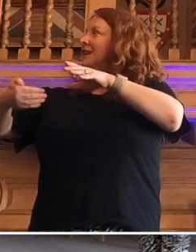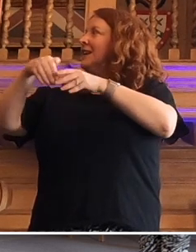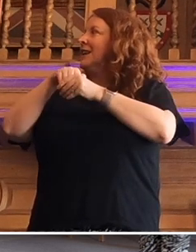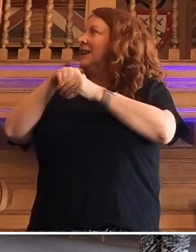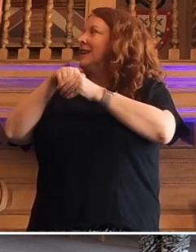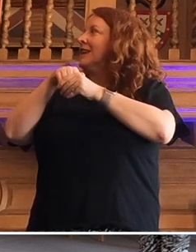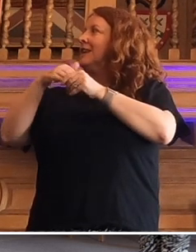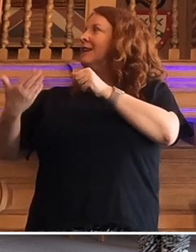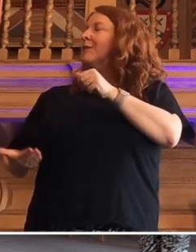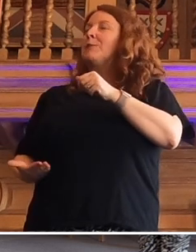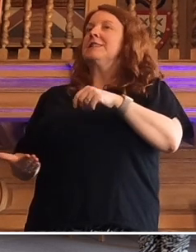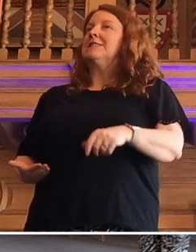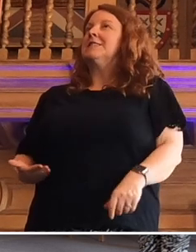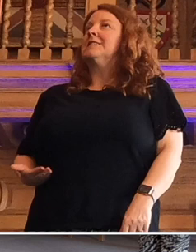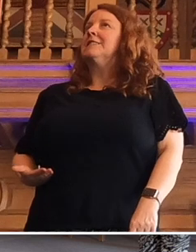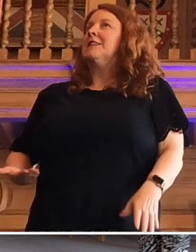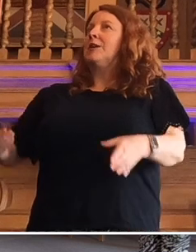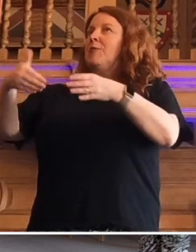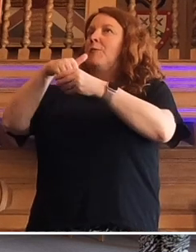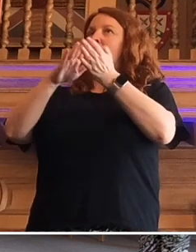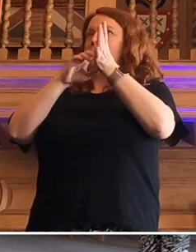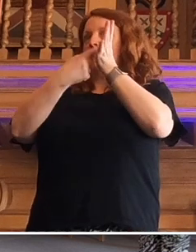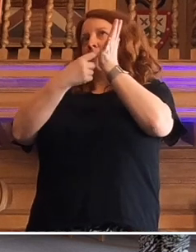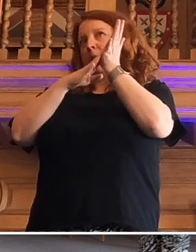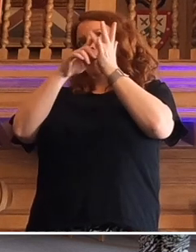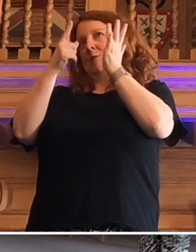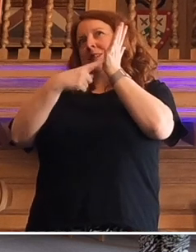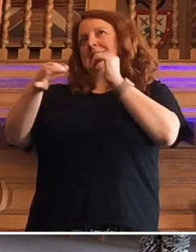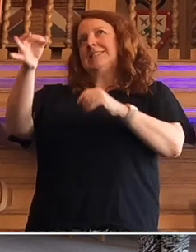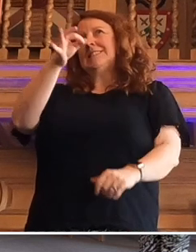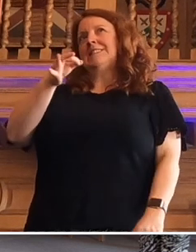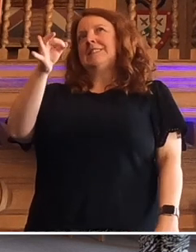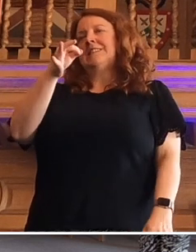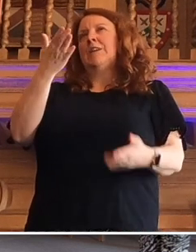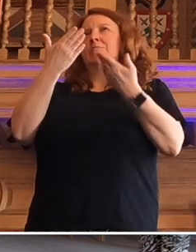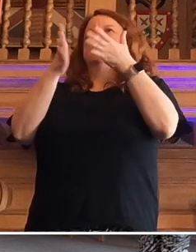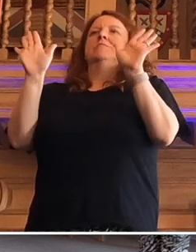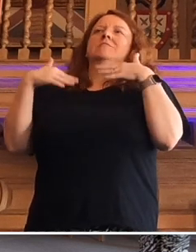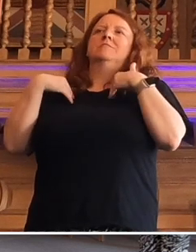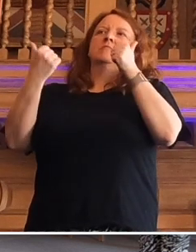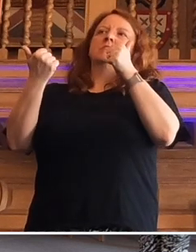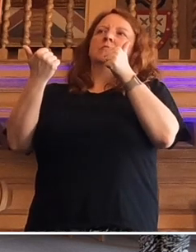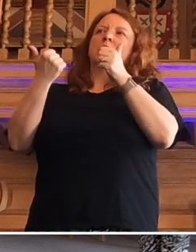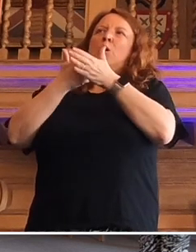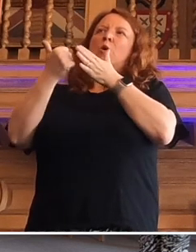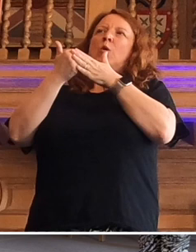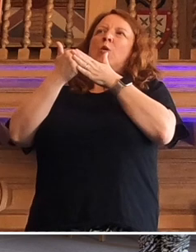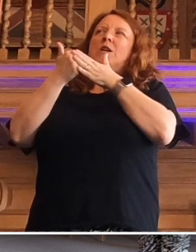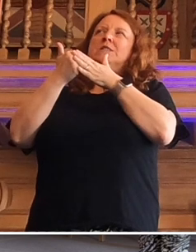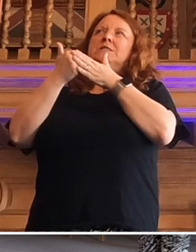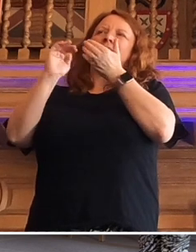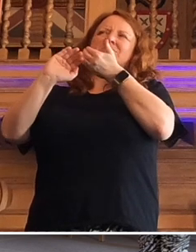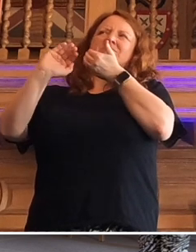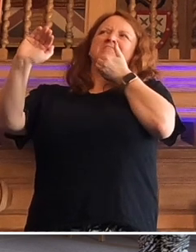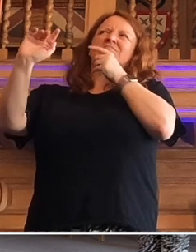business as being part of a Marmot City. In public health, we've always seen business as